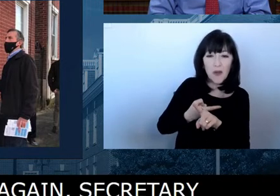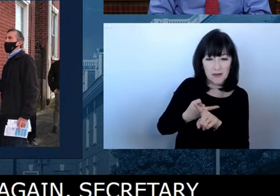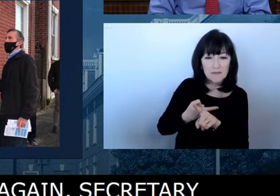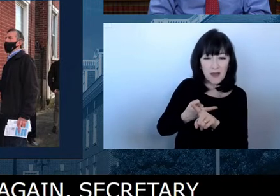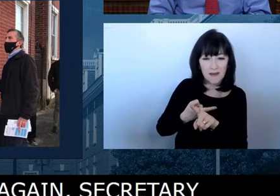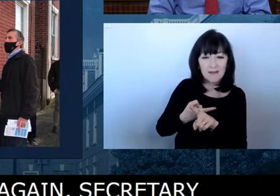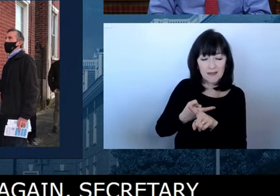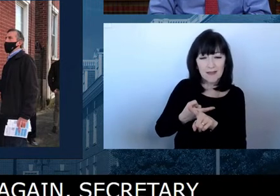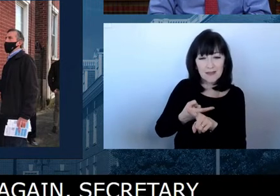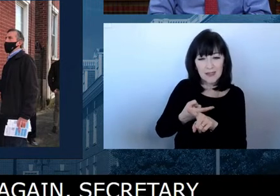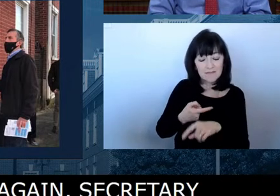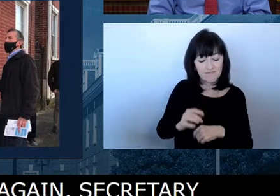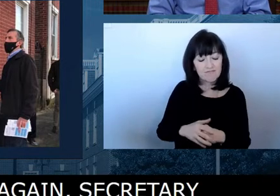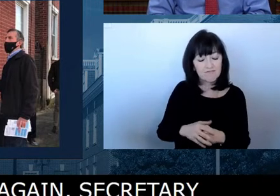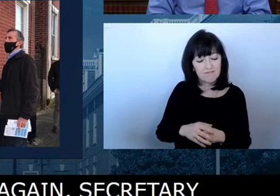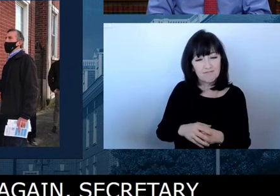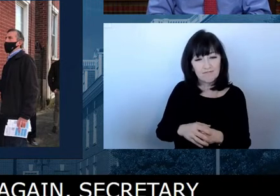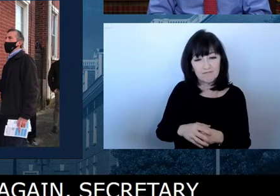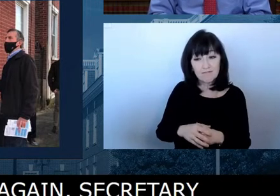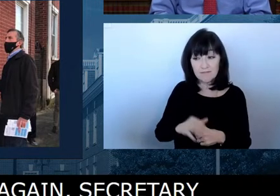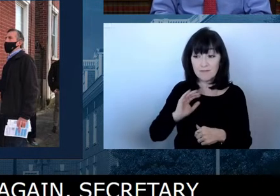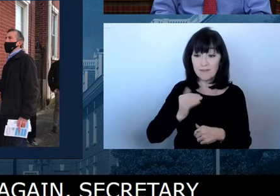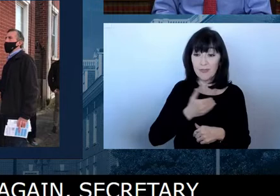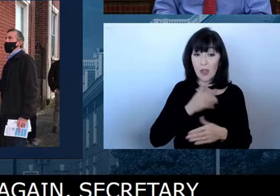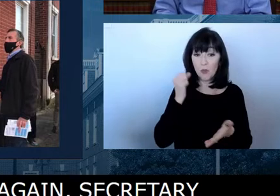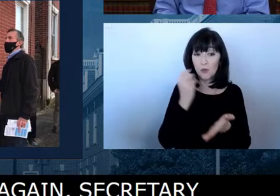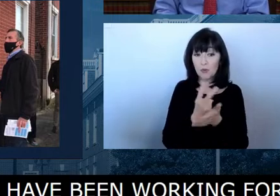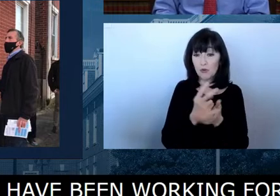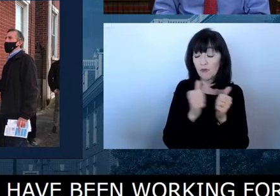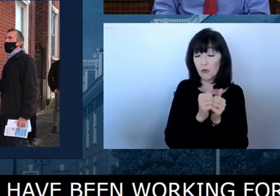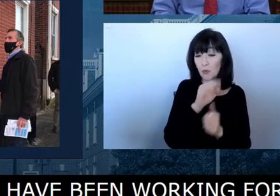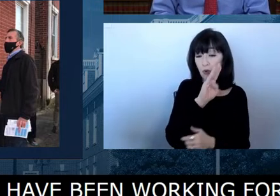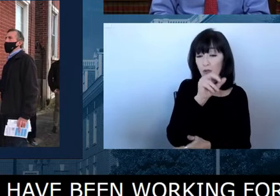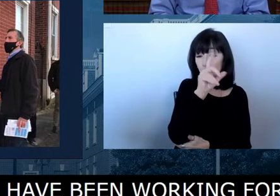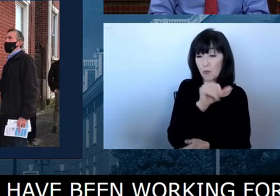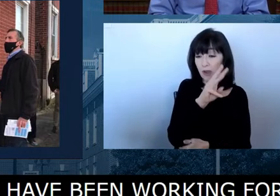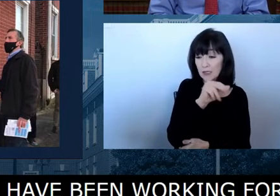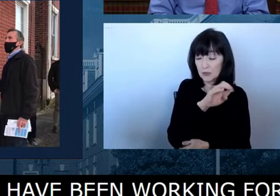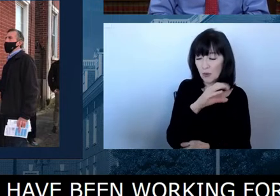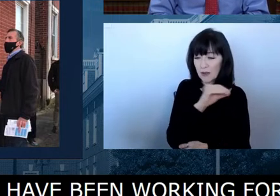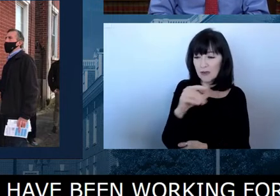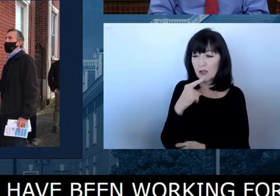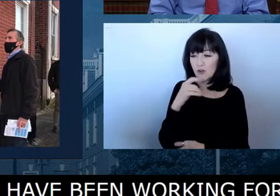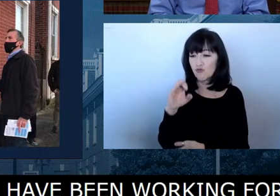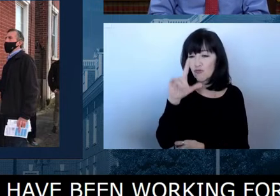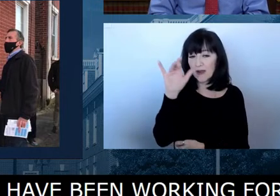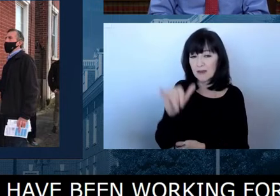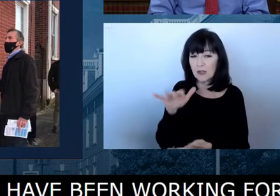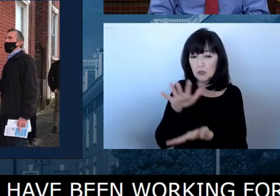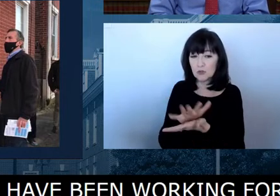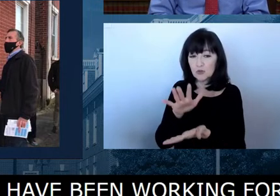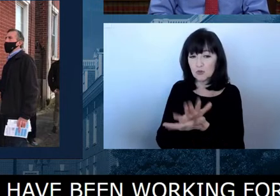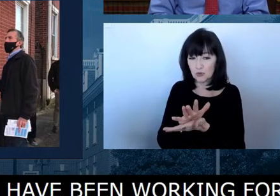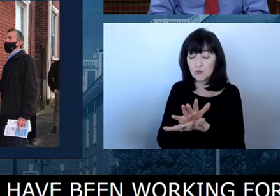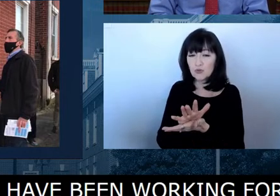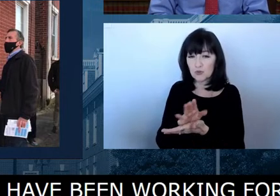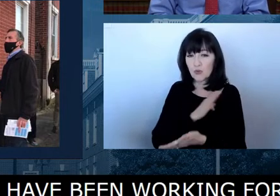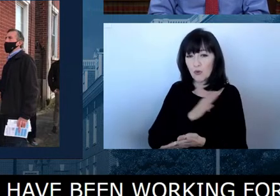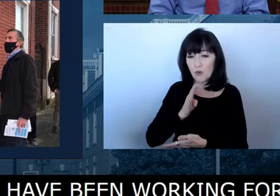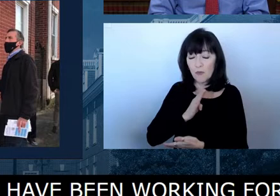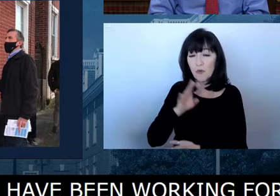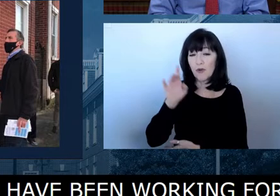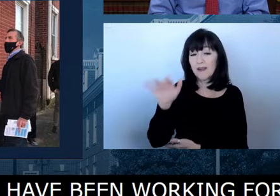as the closure there for, uh, our approval with Branding Wine, Red Clay School Boards. Special thanks there to Link Holler at Branding Wine,